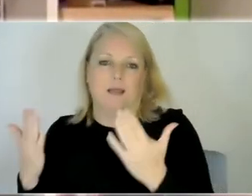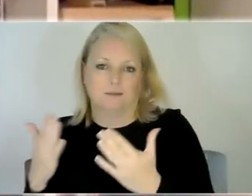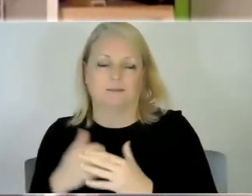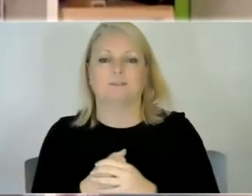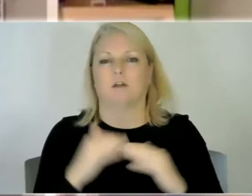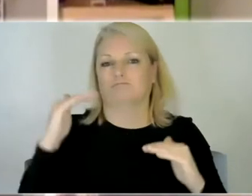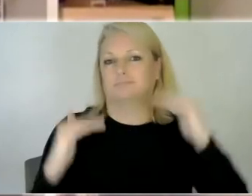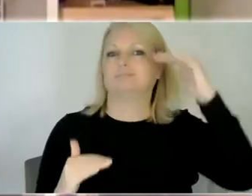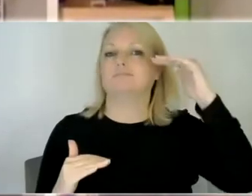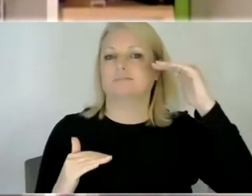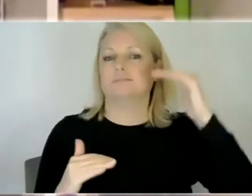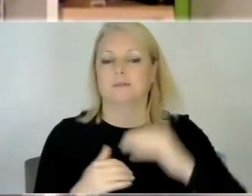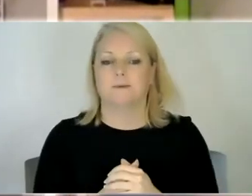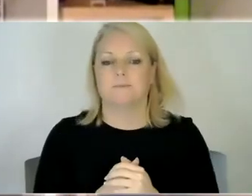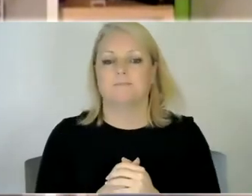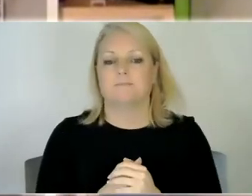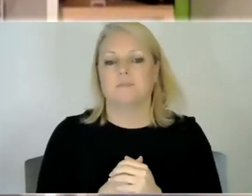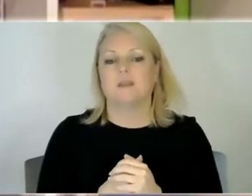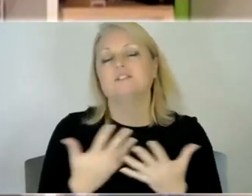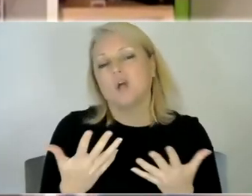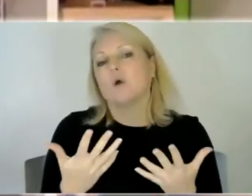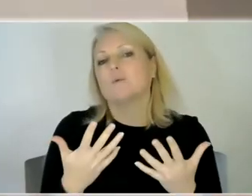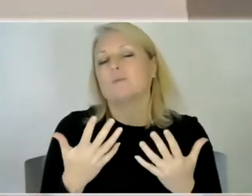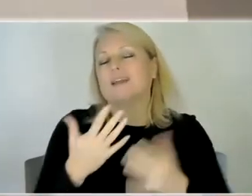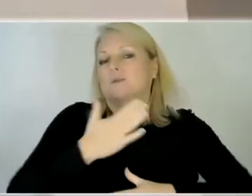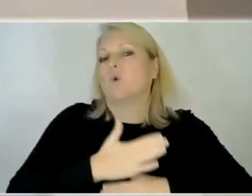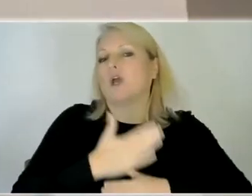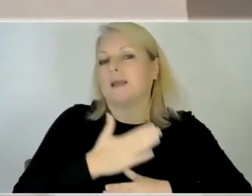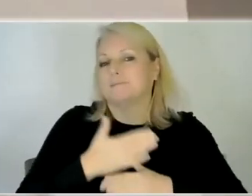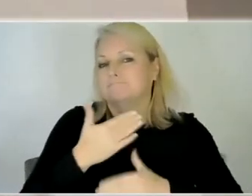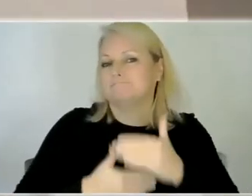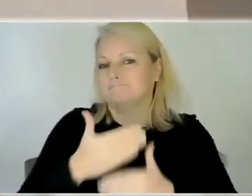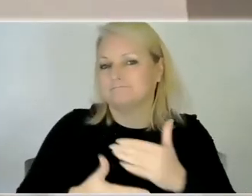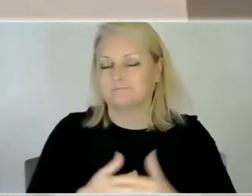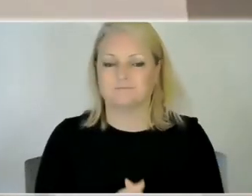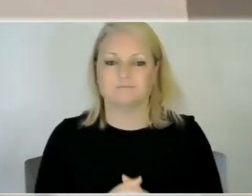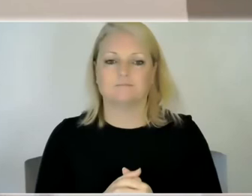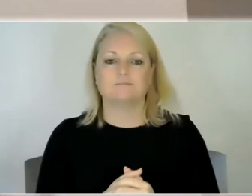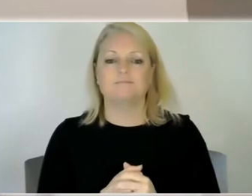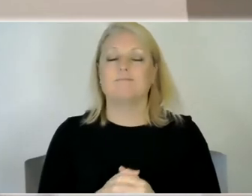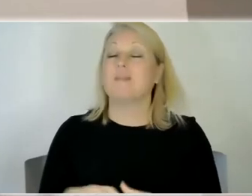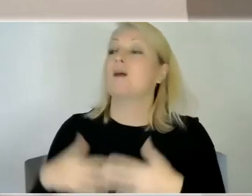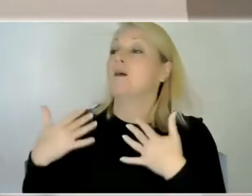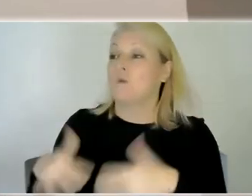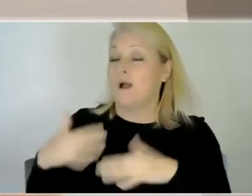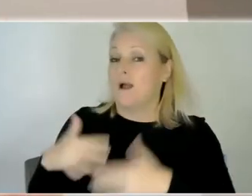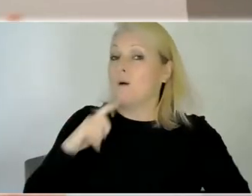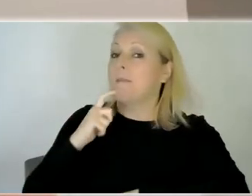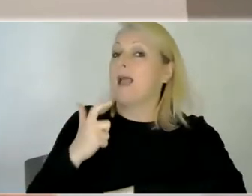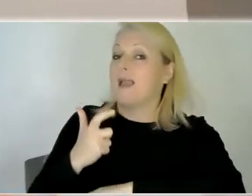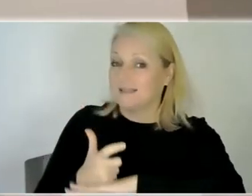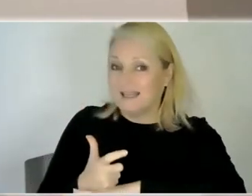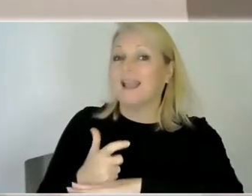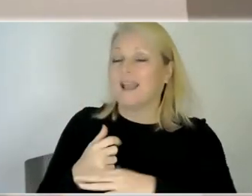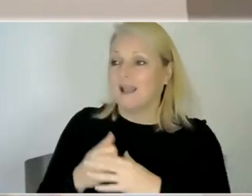so yeah it seems to be seems to be working yeah that's amazing it's so interesting how much you've had